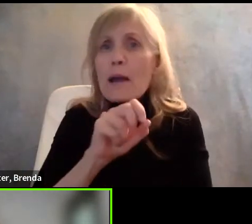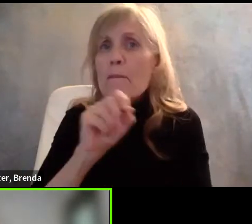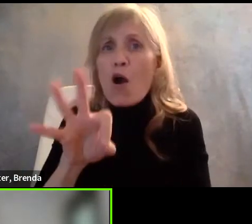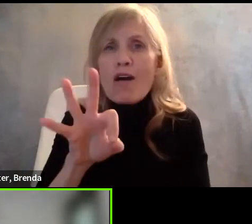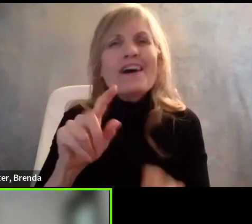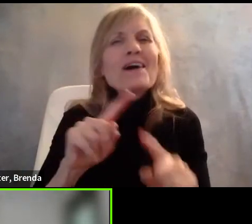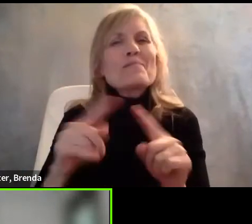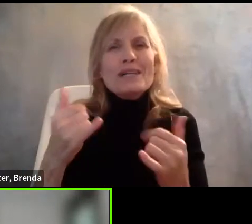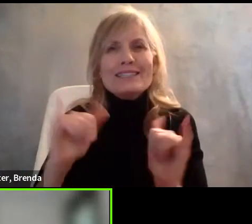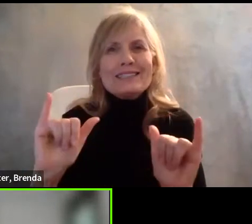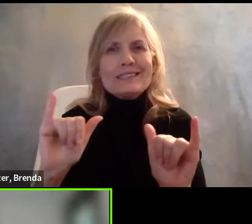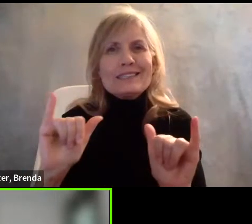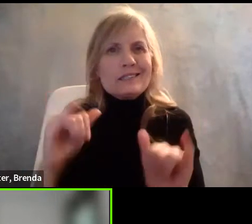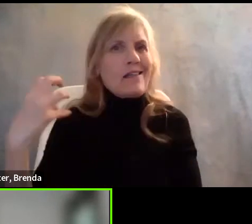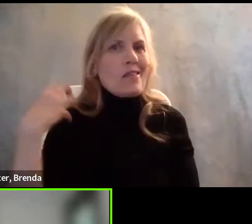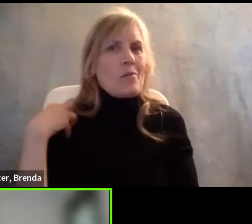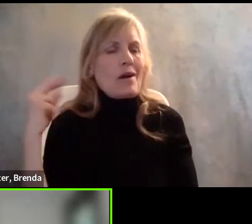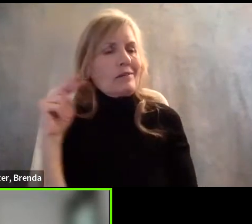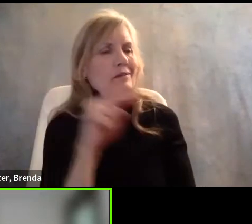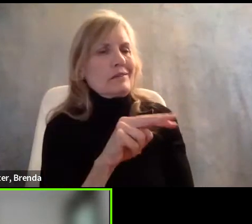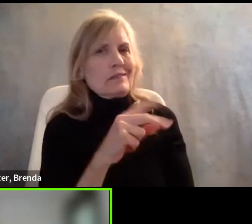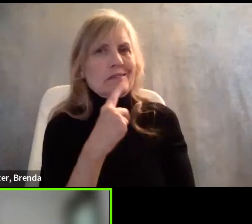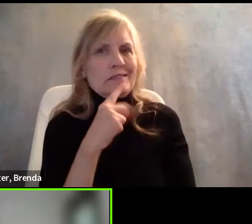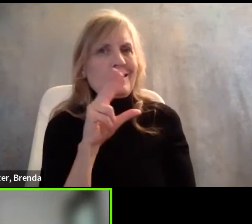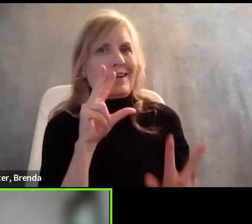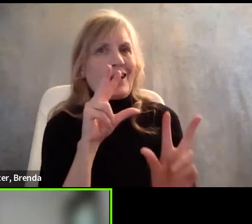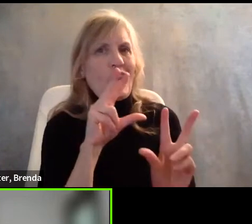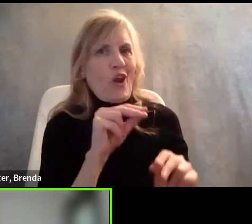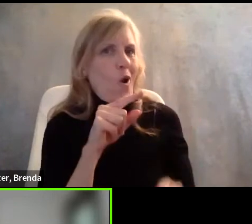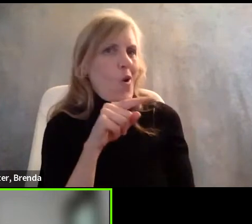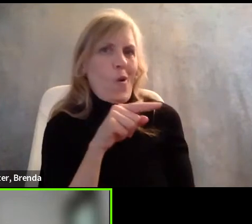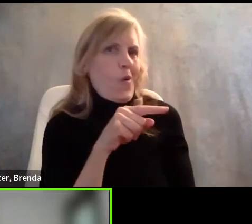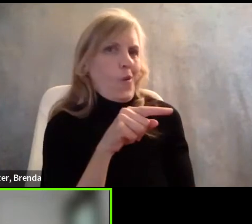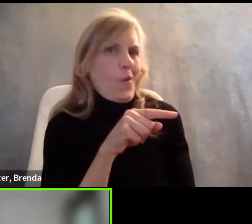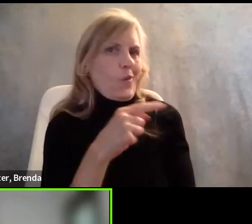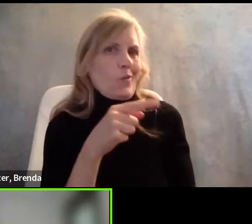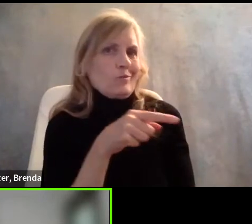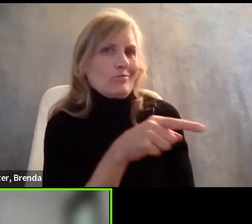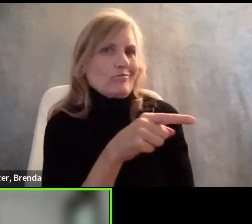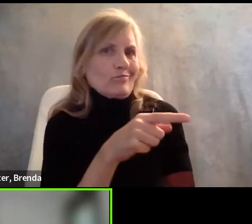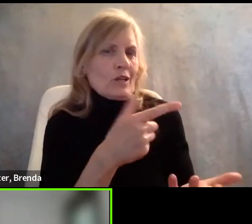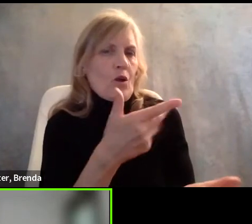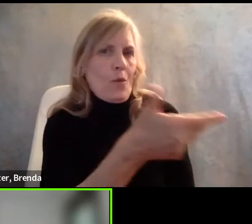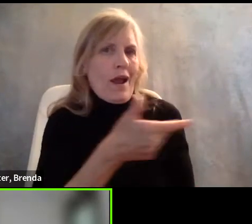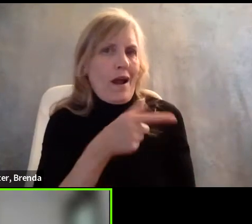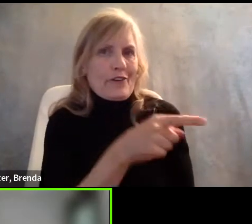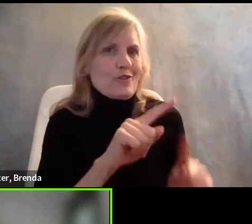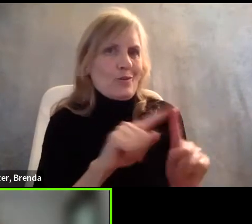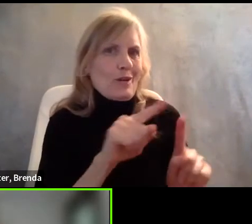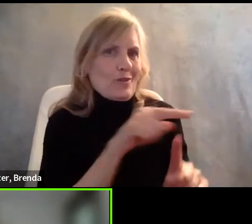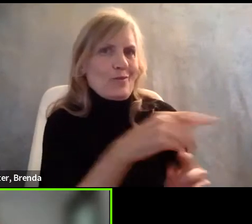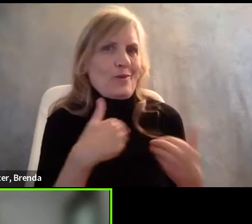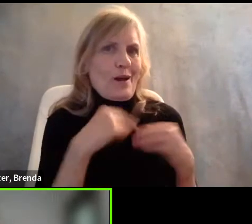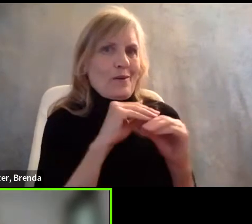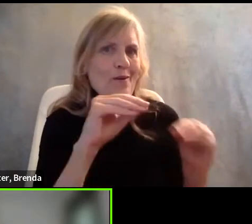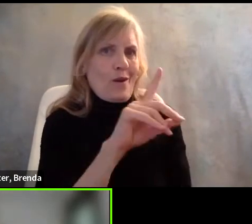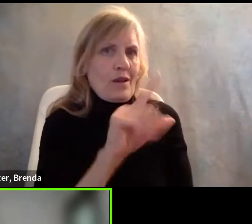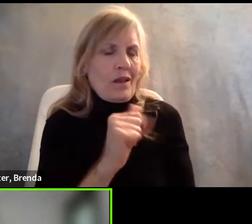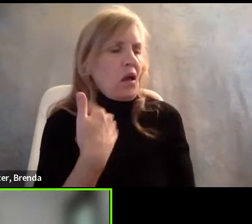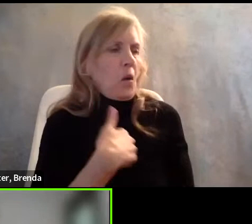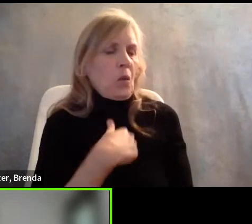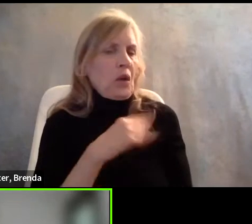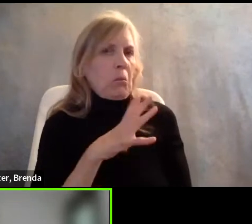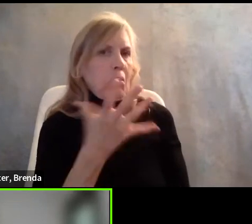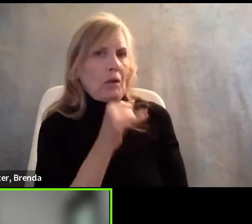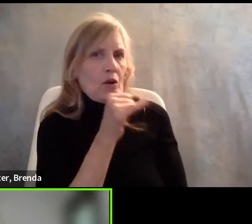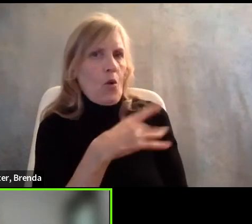existing employer going, oh, no, we didn't hire you with a disability. We don't like disabilities. You're going to be a cost